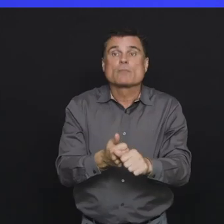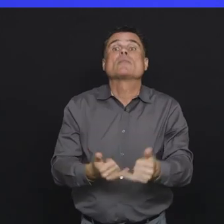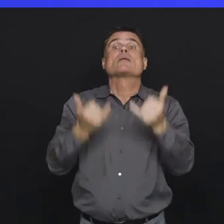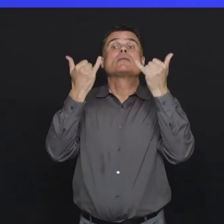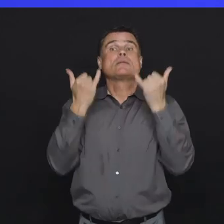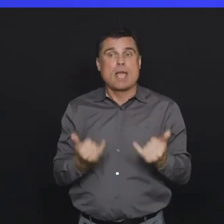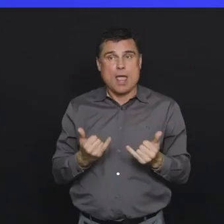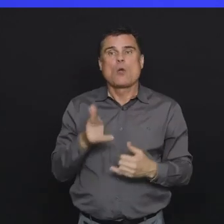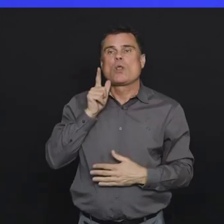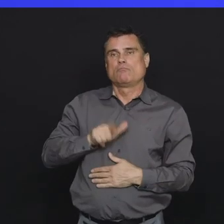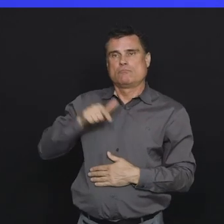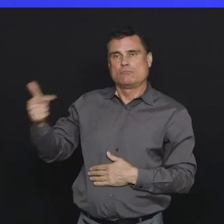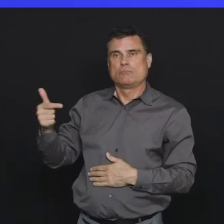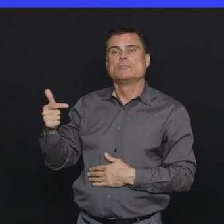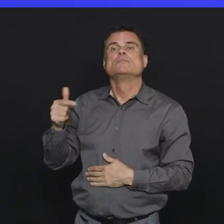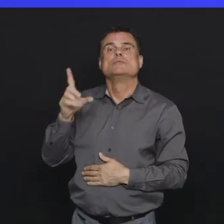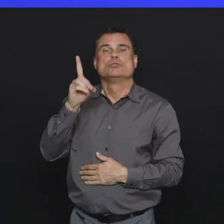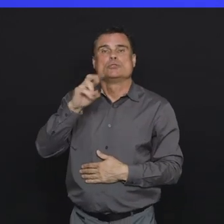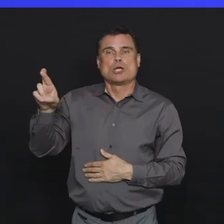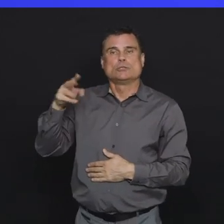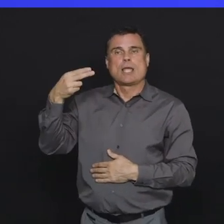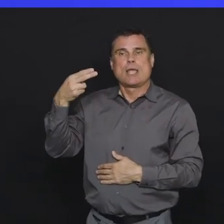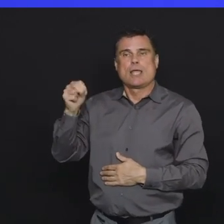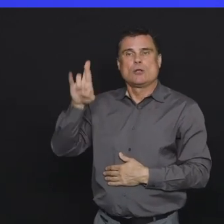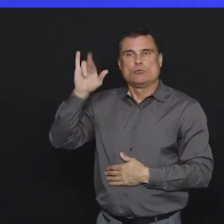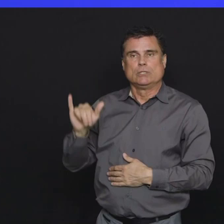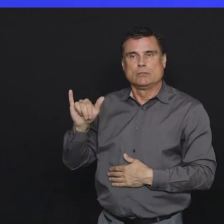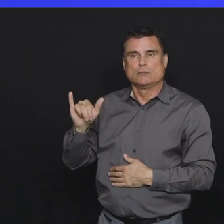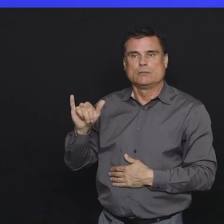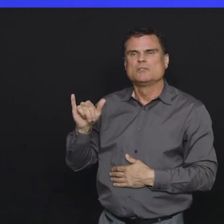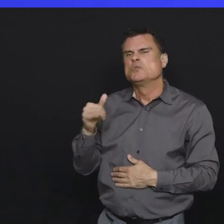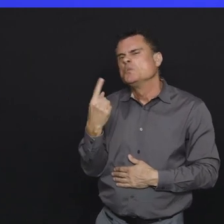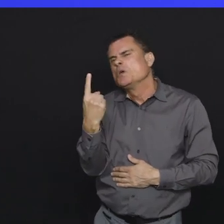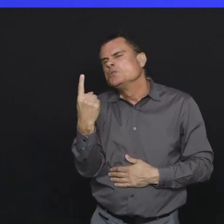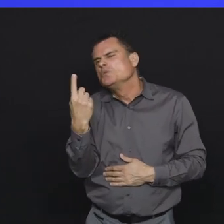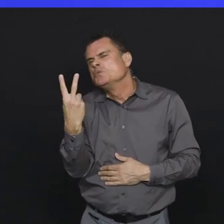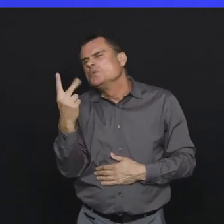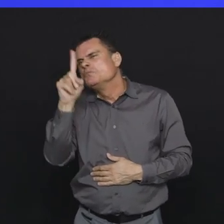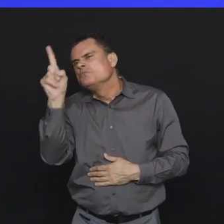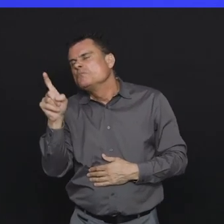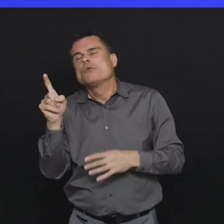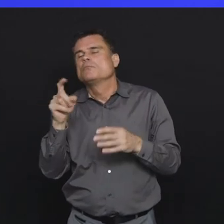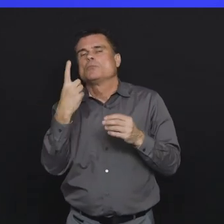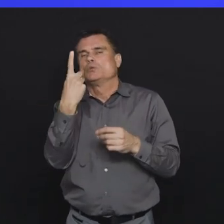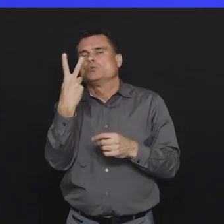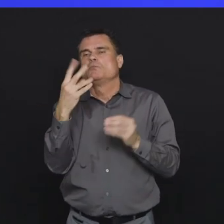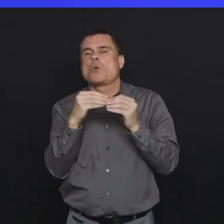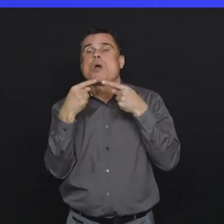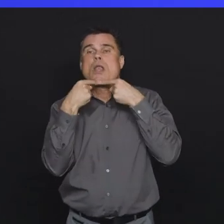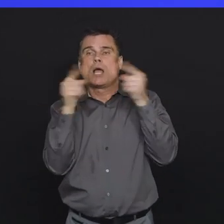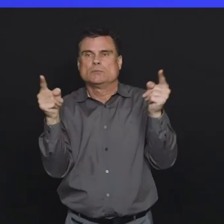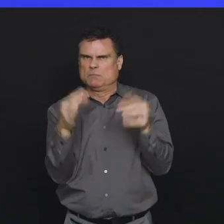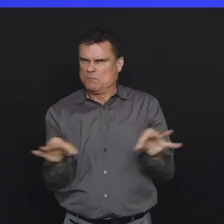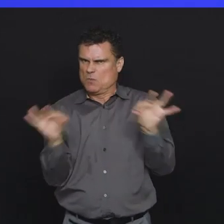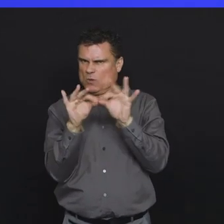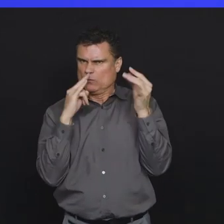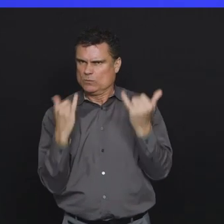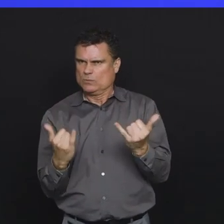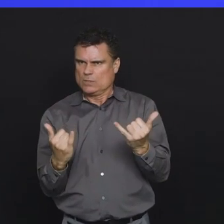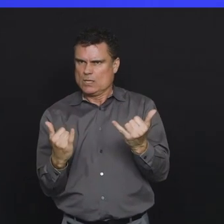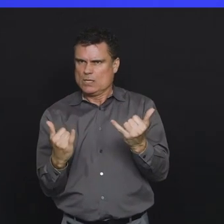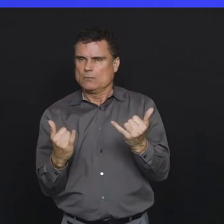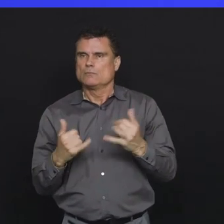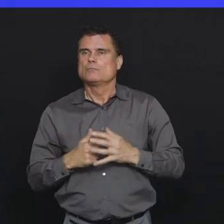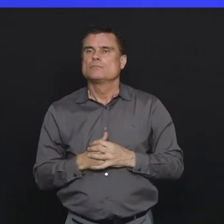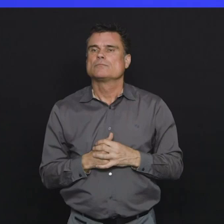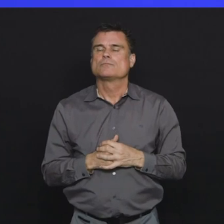months. Thank you very much. I'm going to ask Dr. Henry to return here, as she has a couple of additional announcements